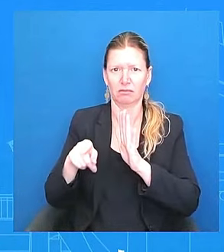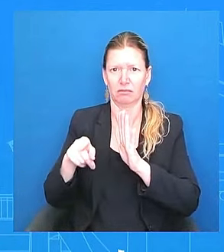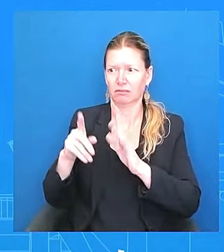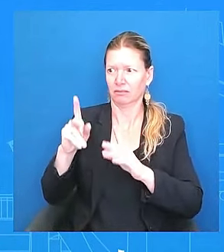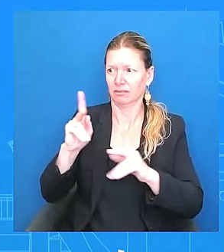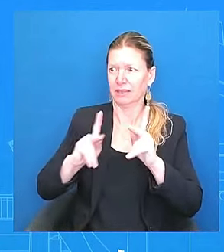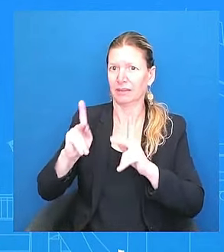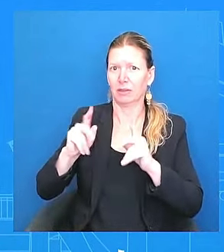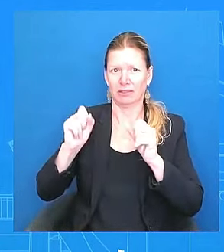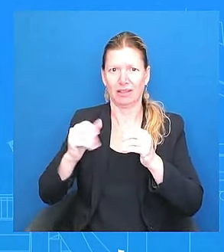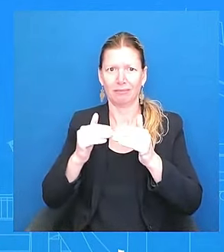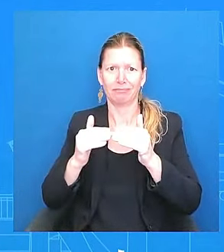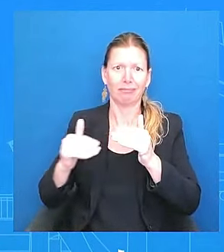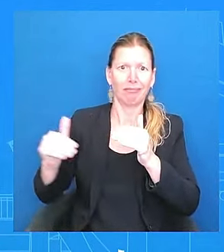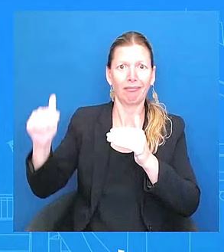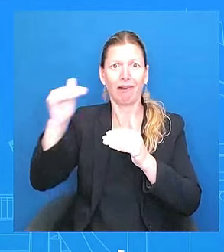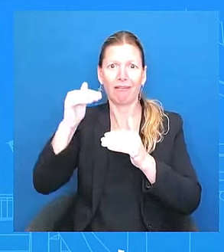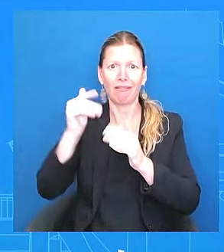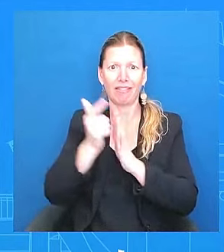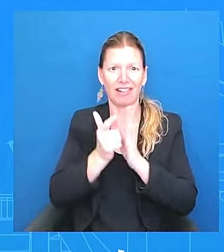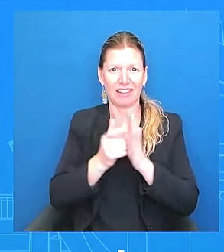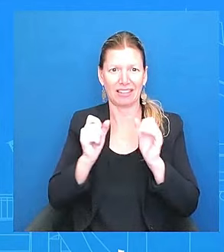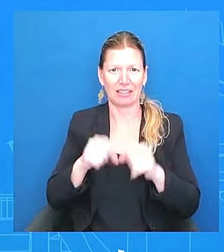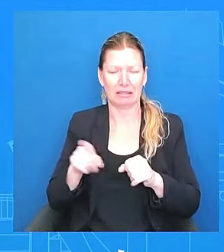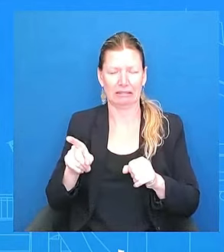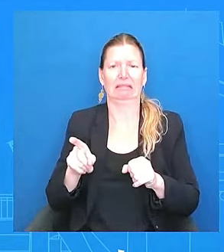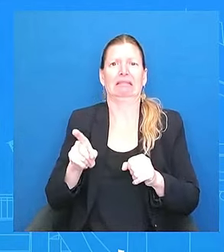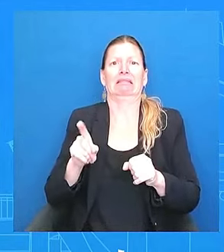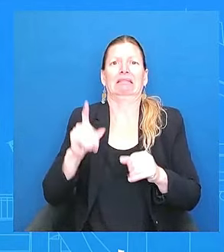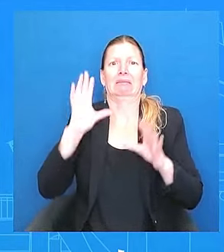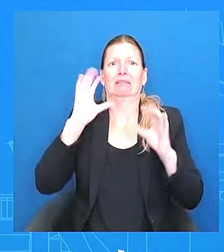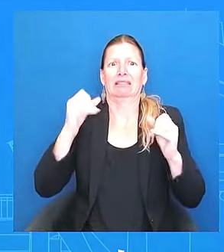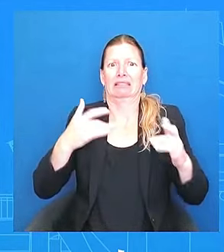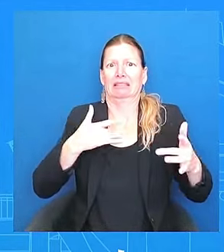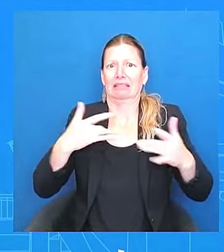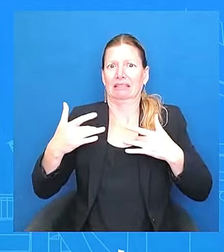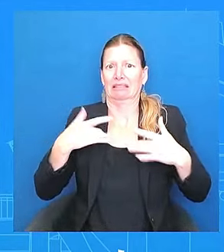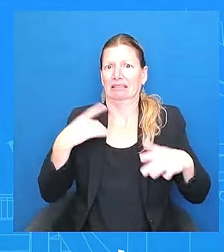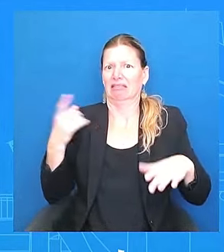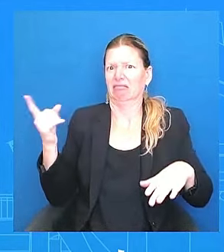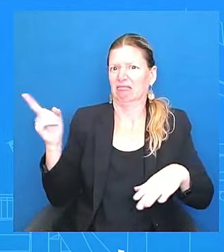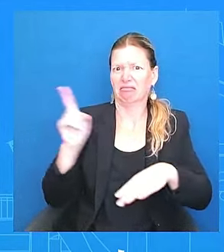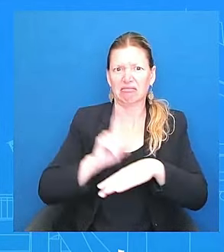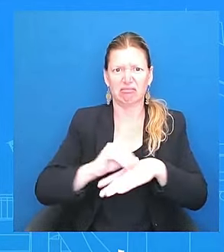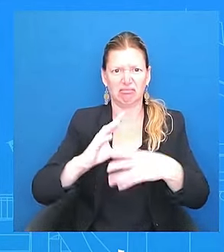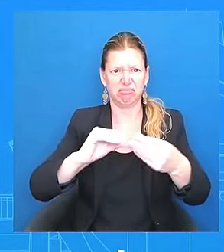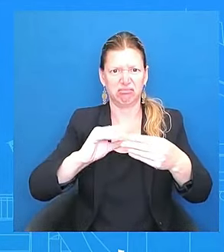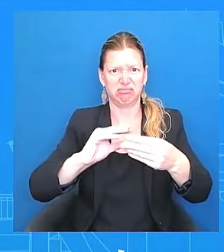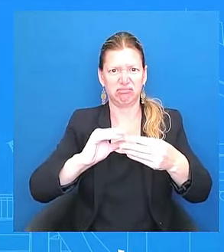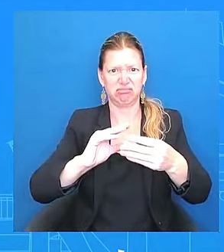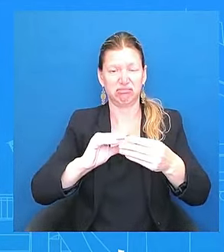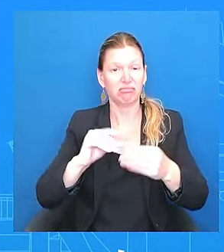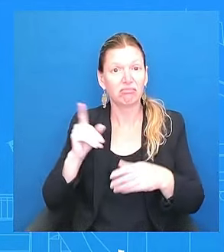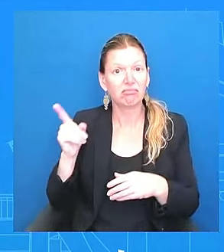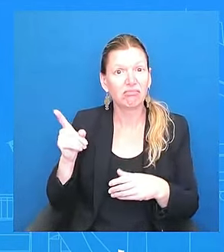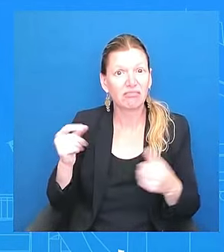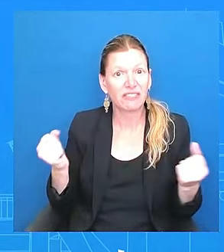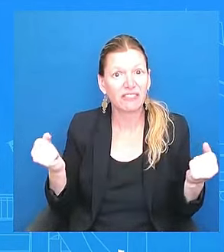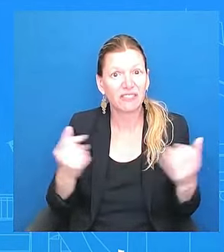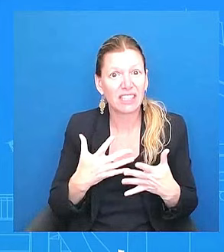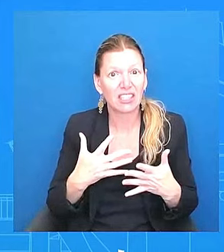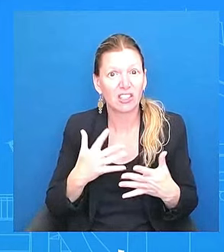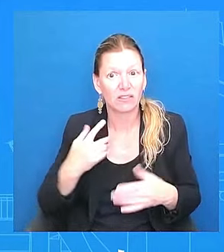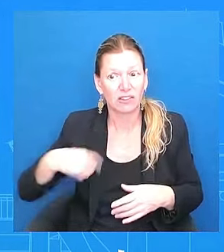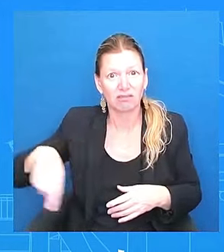spoke out about. And he fears for our democracy. He knows we must do everything that we can to fight. But he can